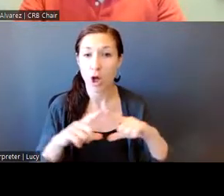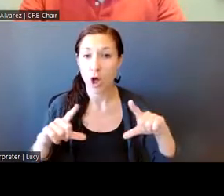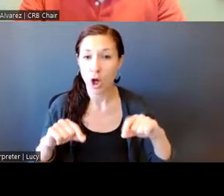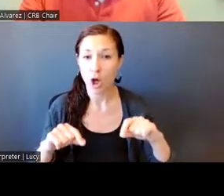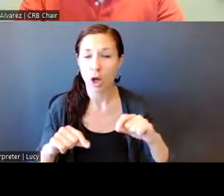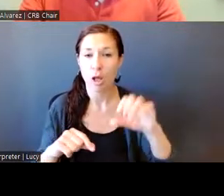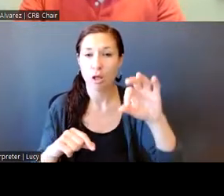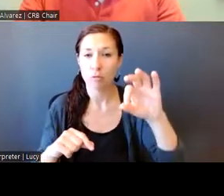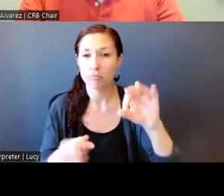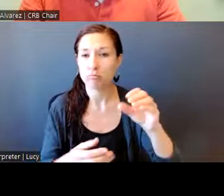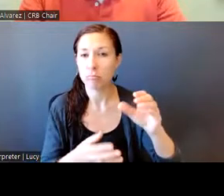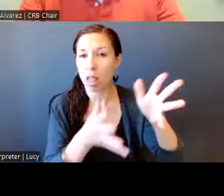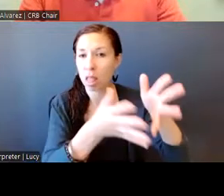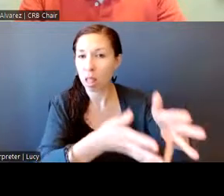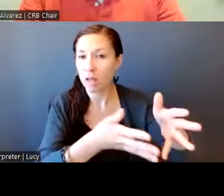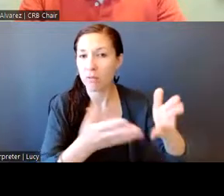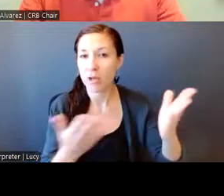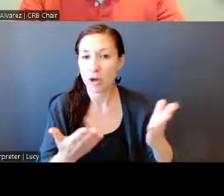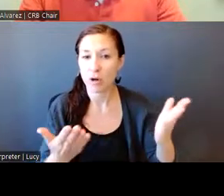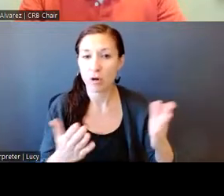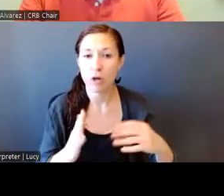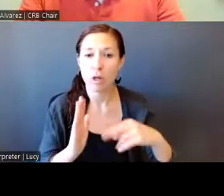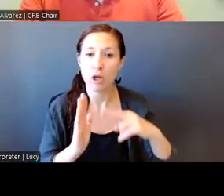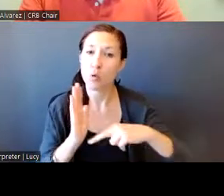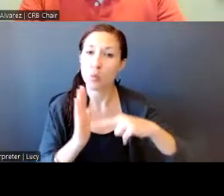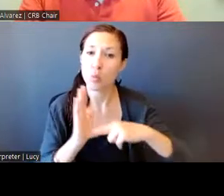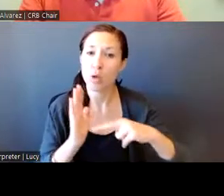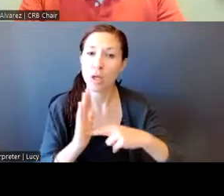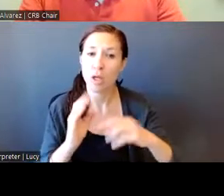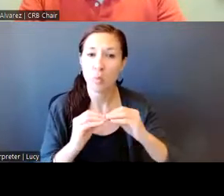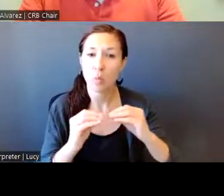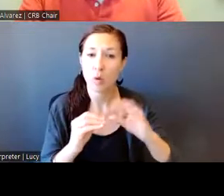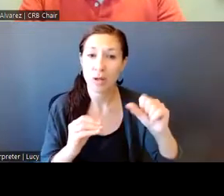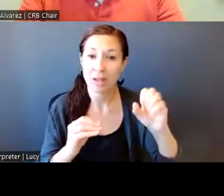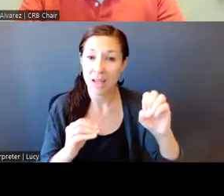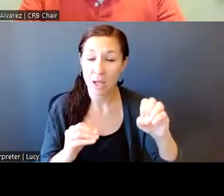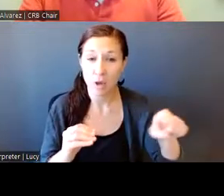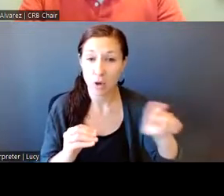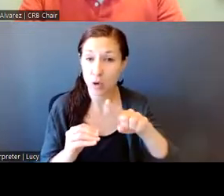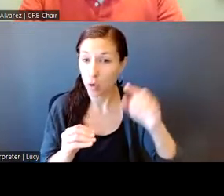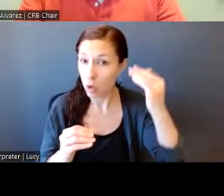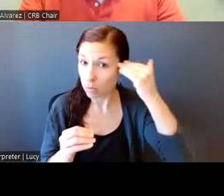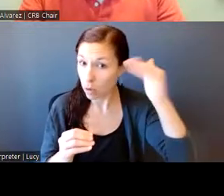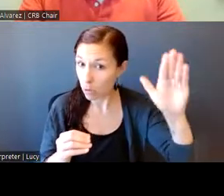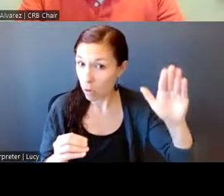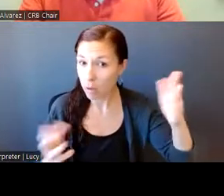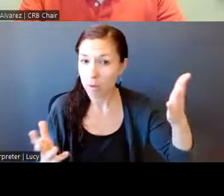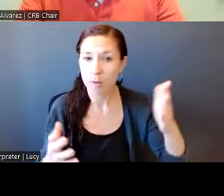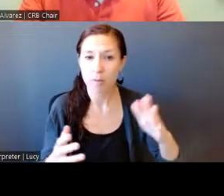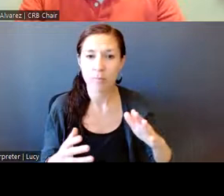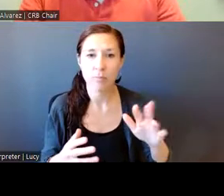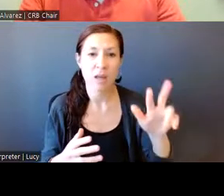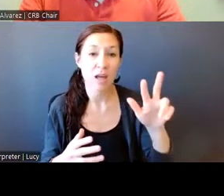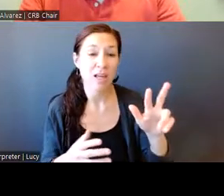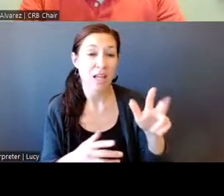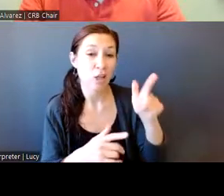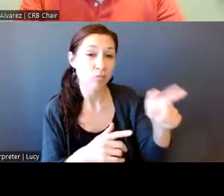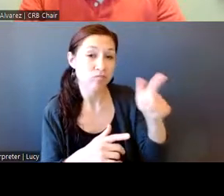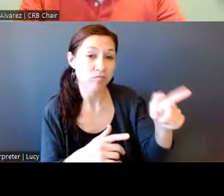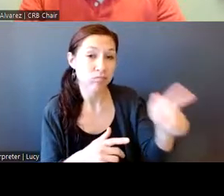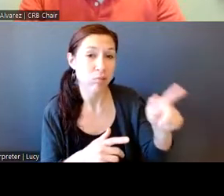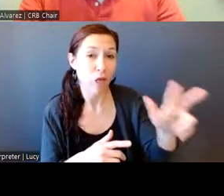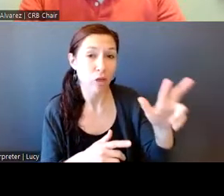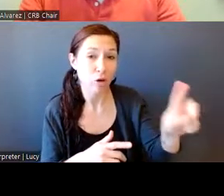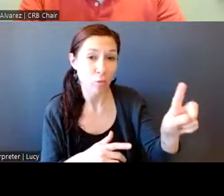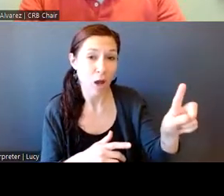read about this case if you don't, uh, not familiar with it. It was, uh, 31 shots fired by